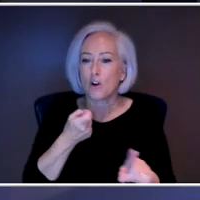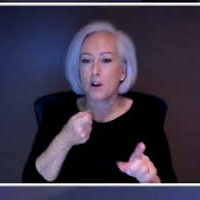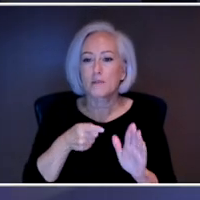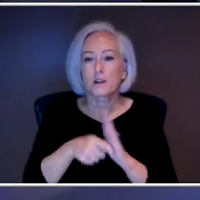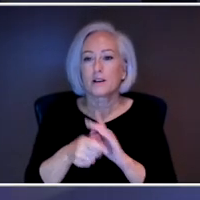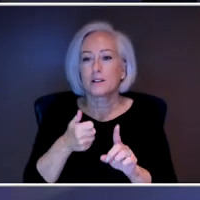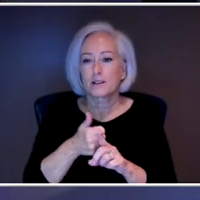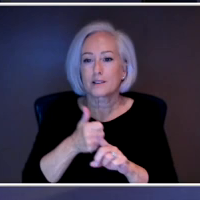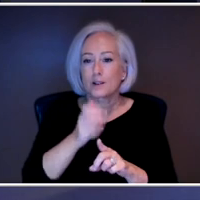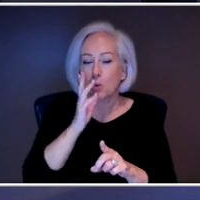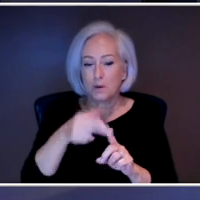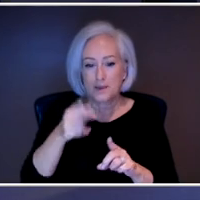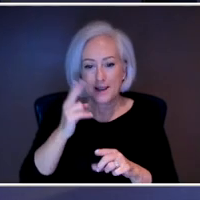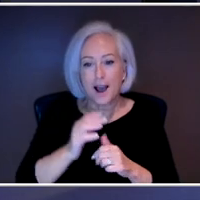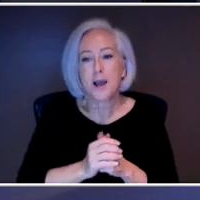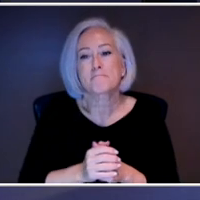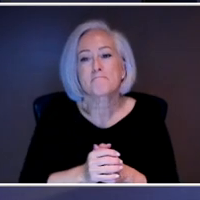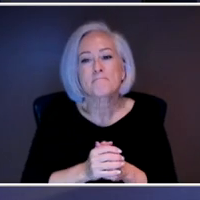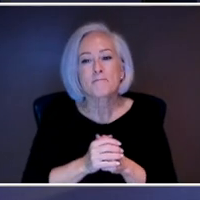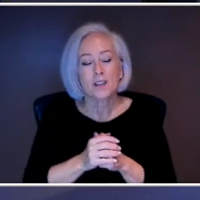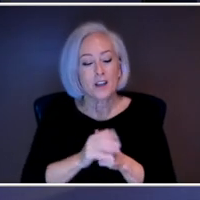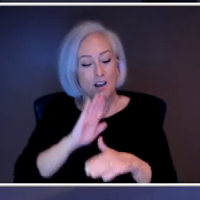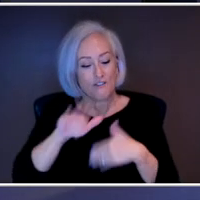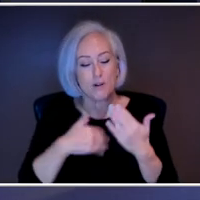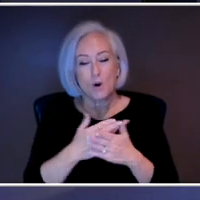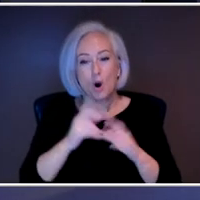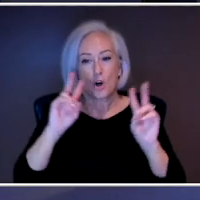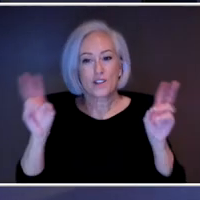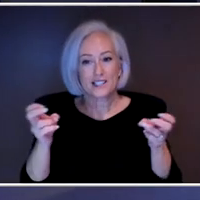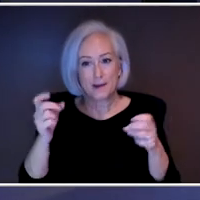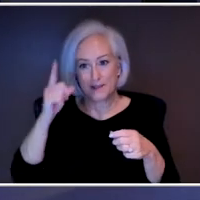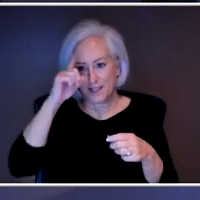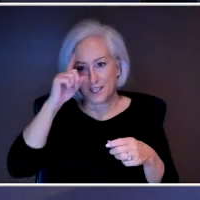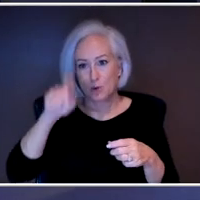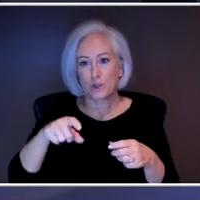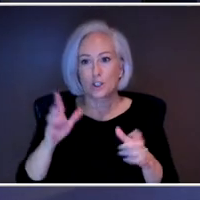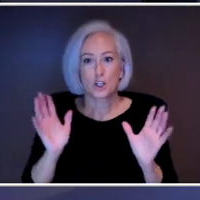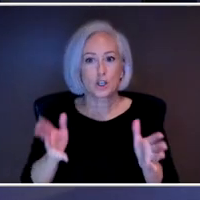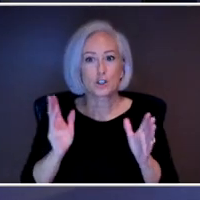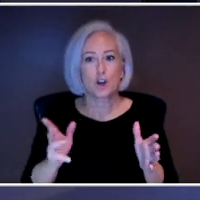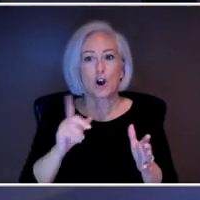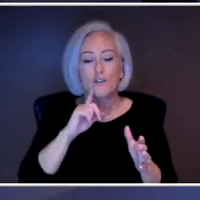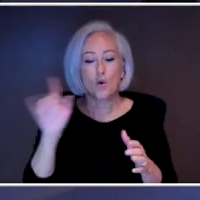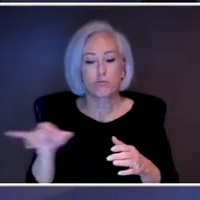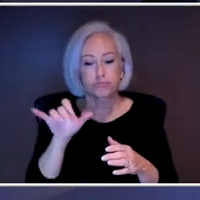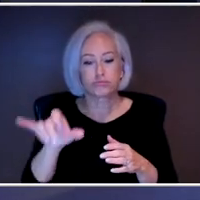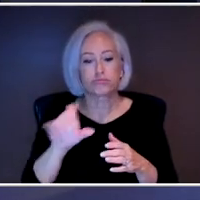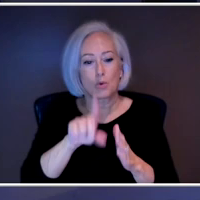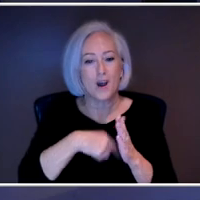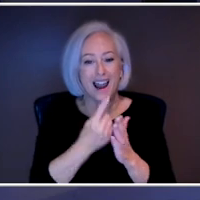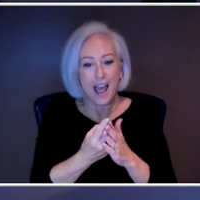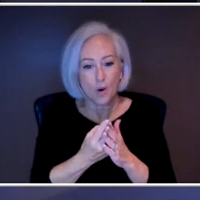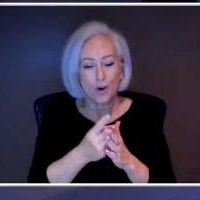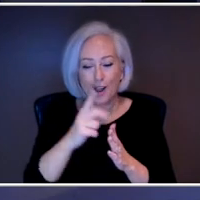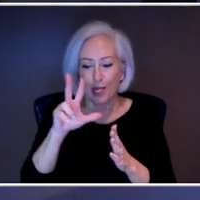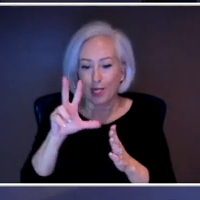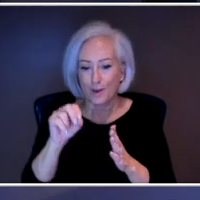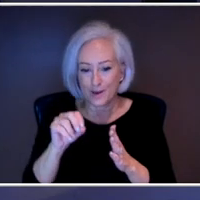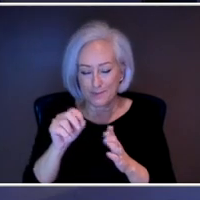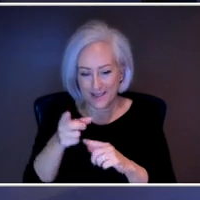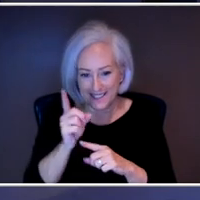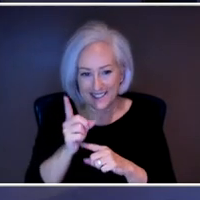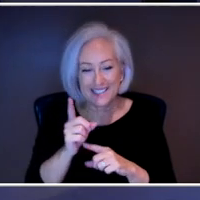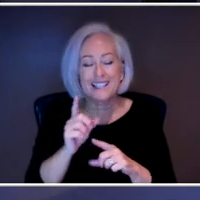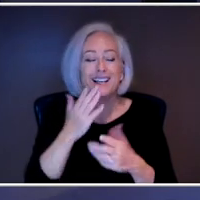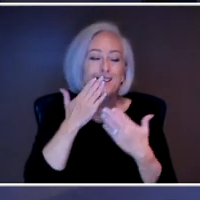all the topics we talk about on this program. This is the one topic I think we should be talking about for an hour and 30 minutes. So I just want to thank everybody for being here